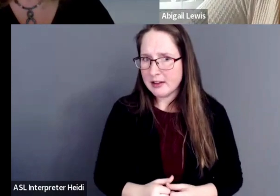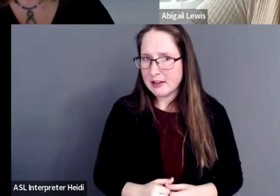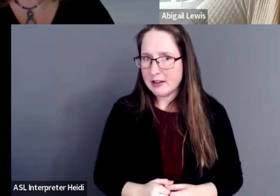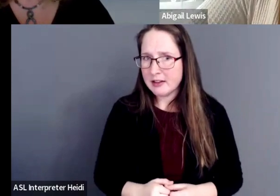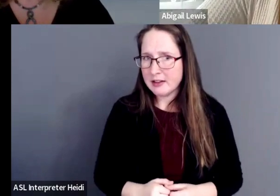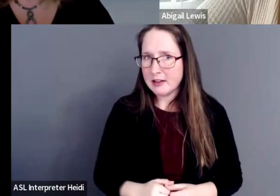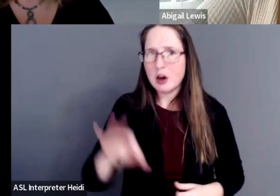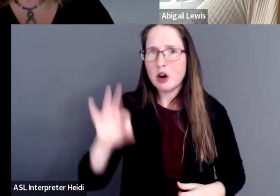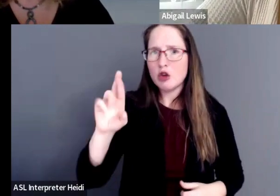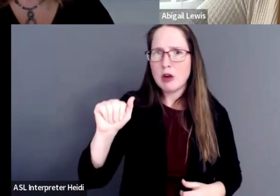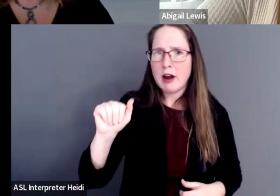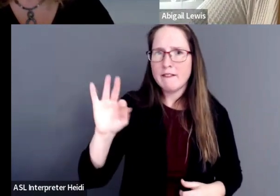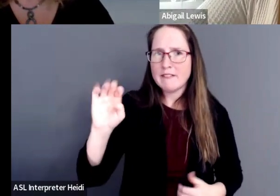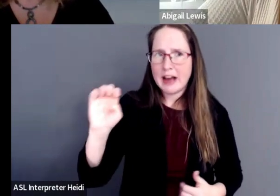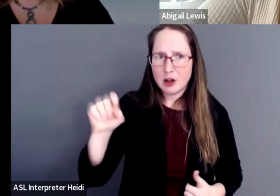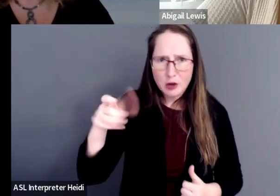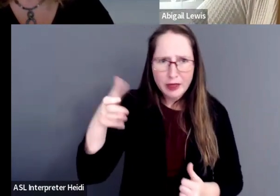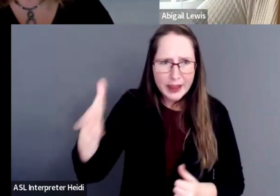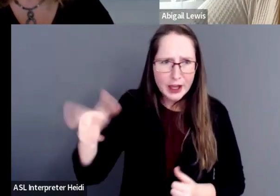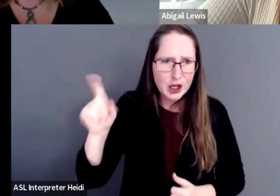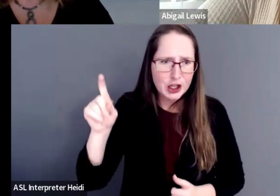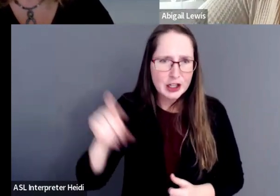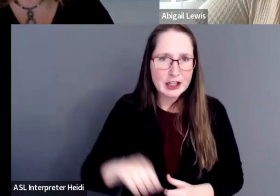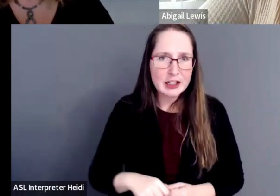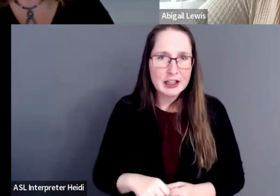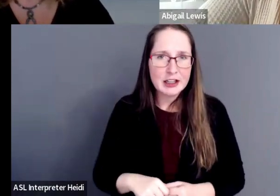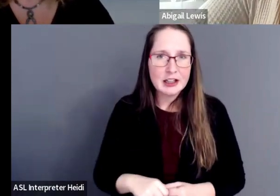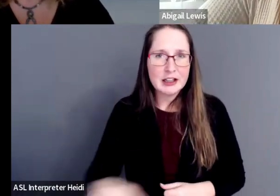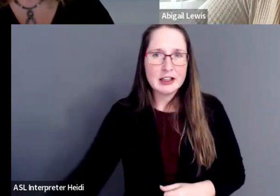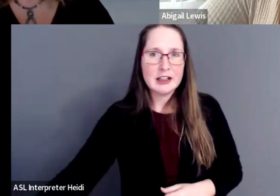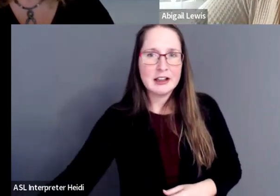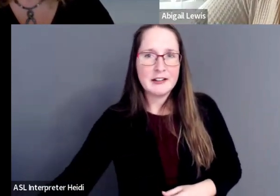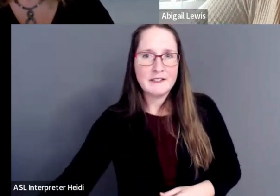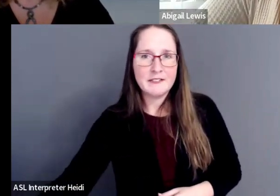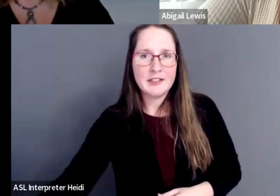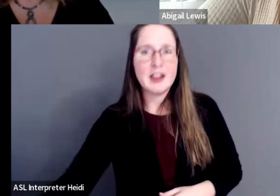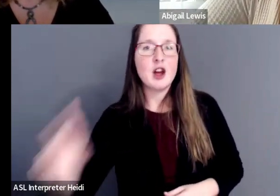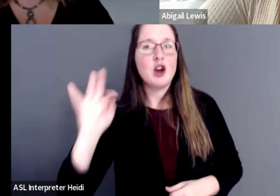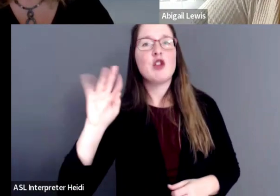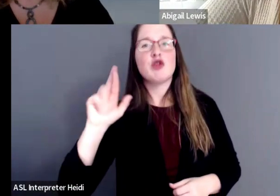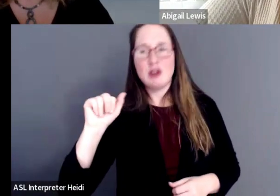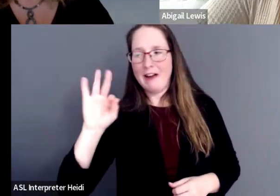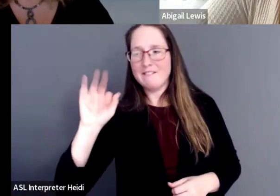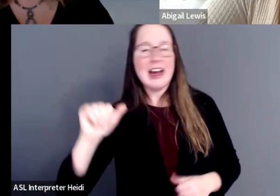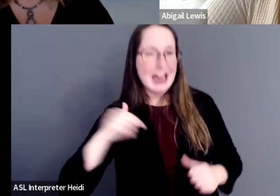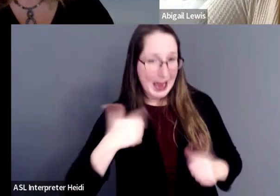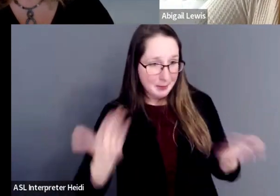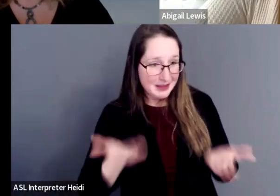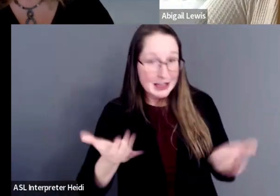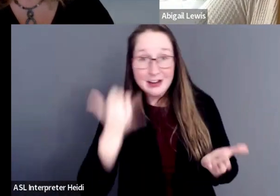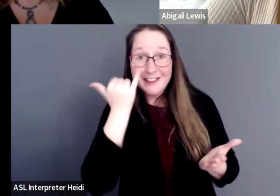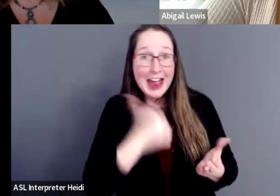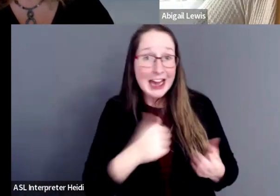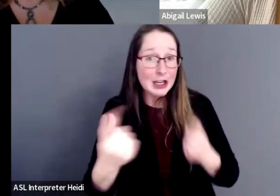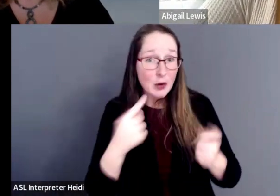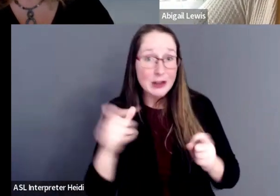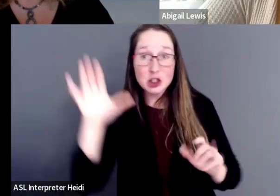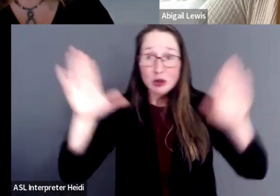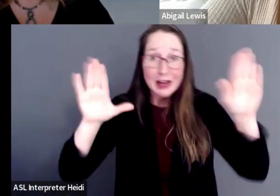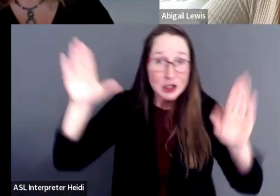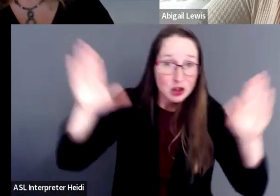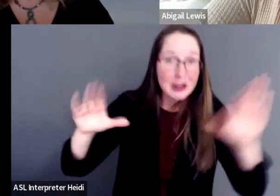Rafa, are you there? I am here. If you have any questions, be sure to raise your hand or put them in the chat.